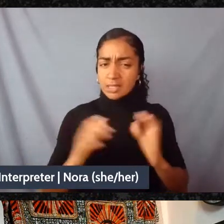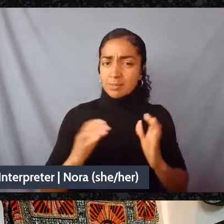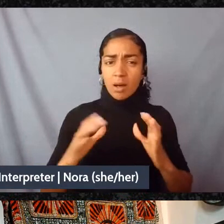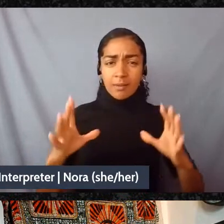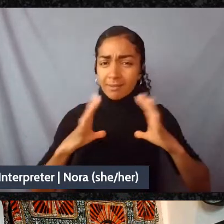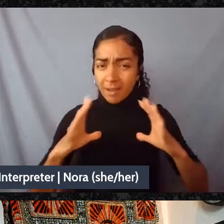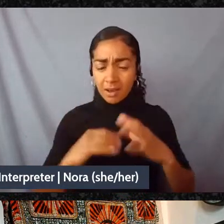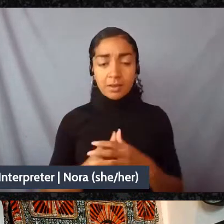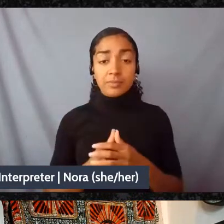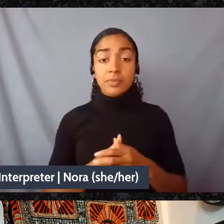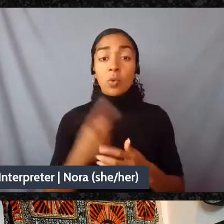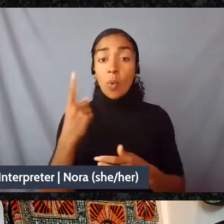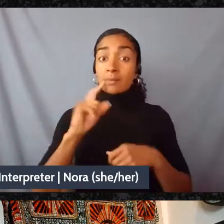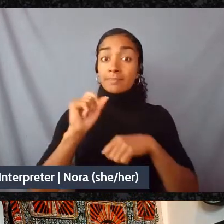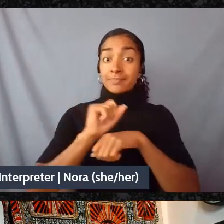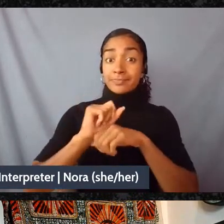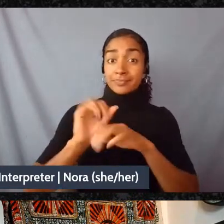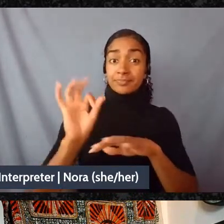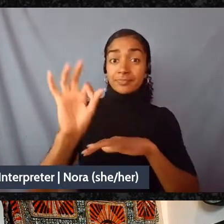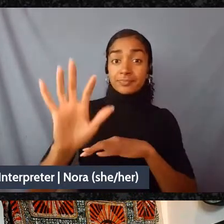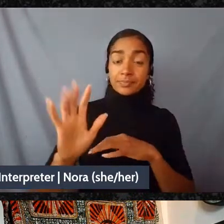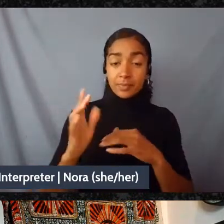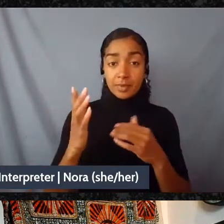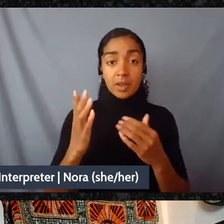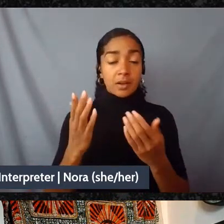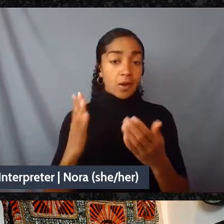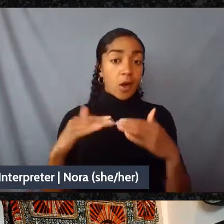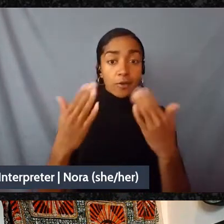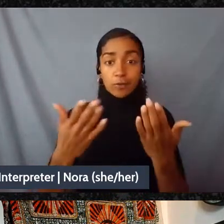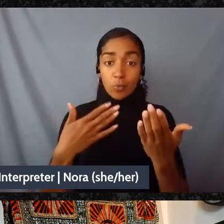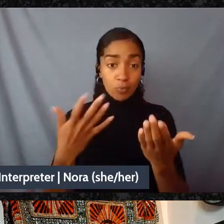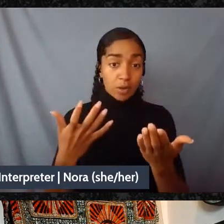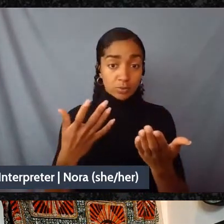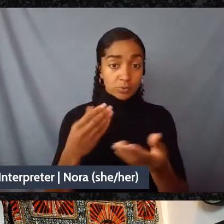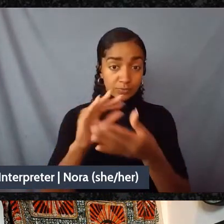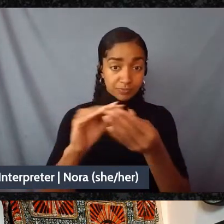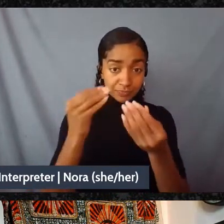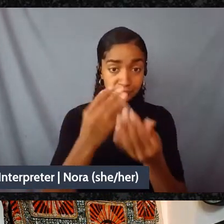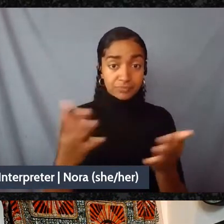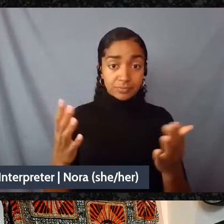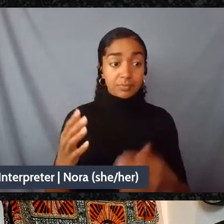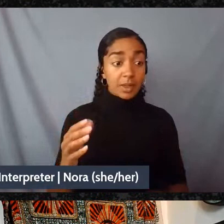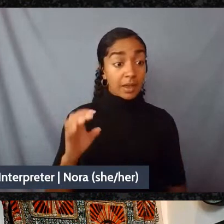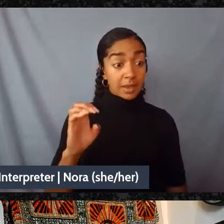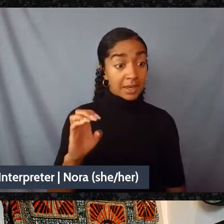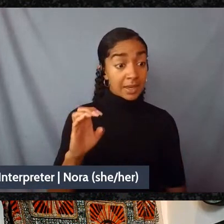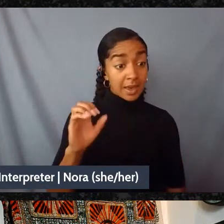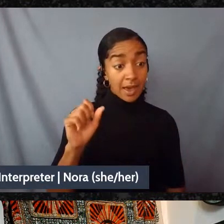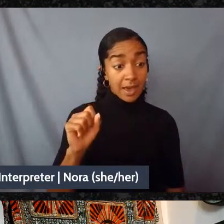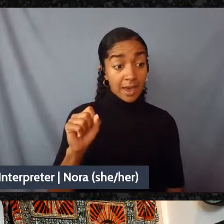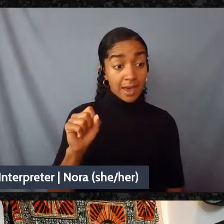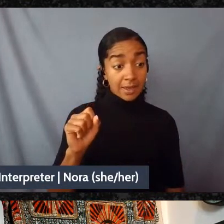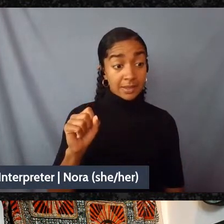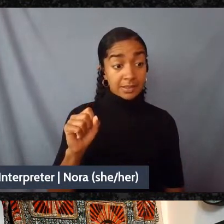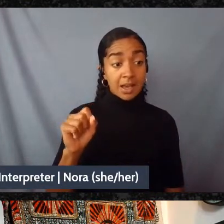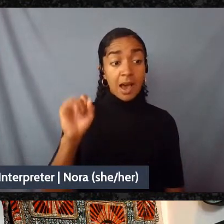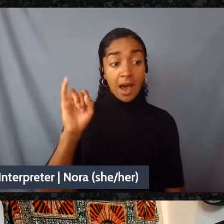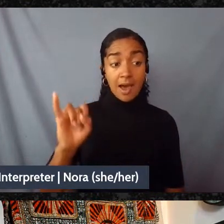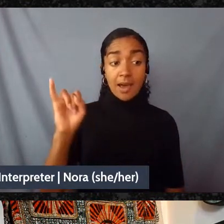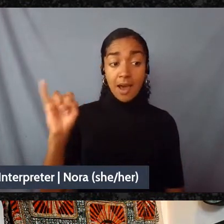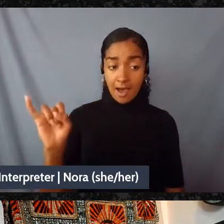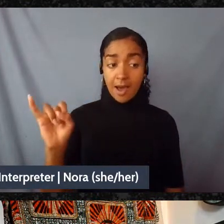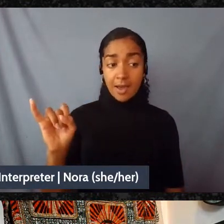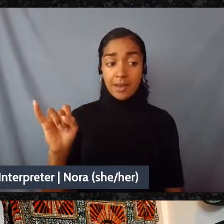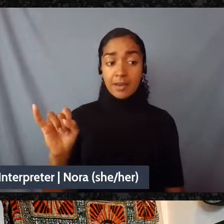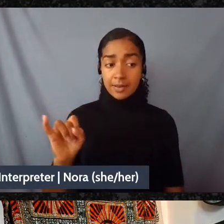is the ESII, the Emerging Strategy Ideation Institute. We gathered, crowdsourced, a list of people who are willing to